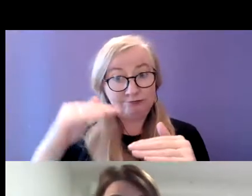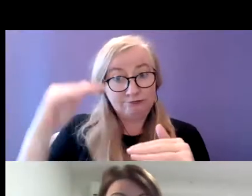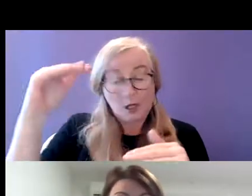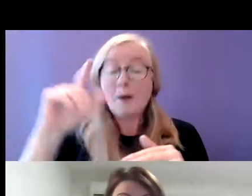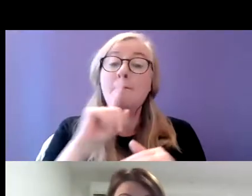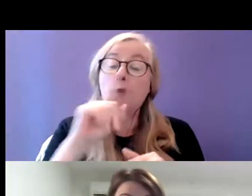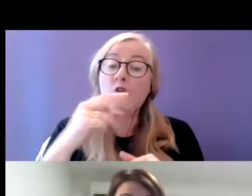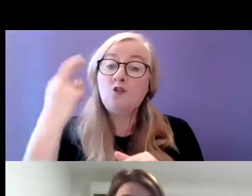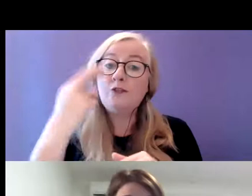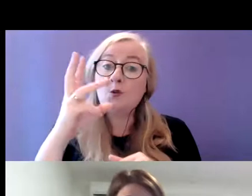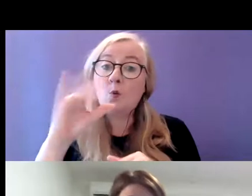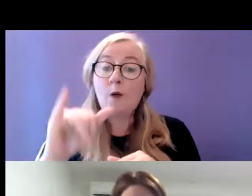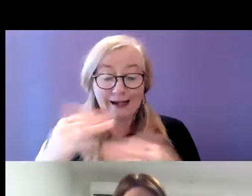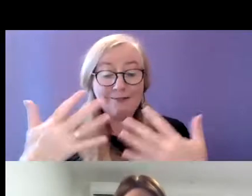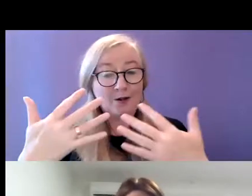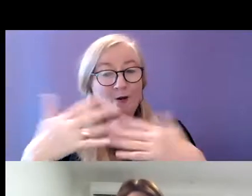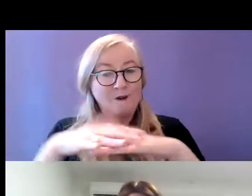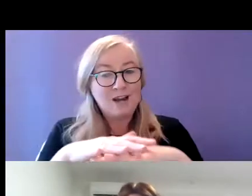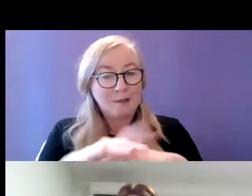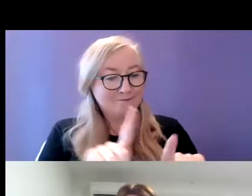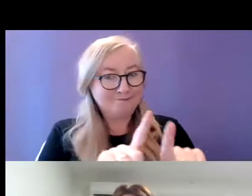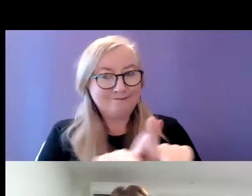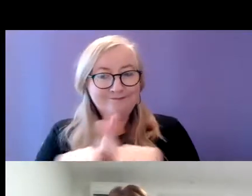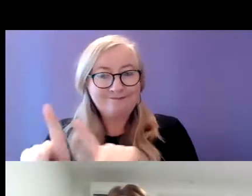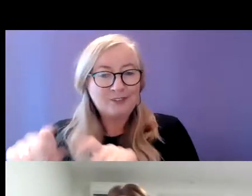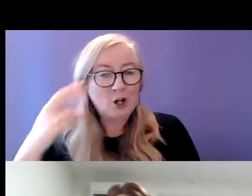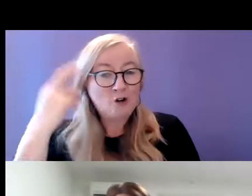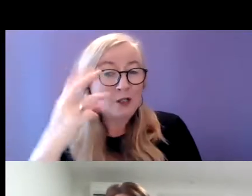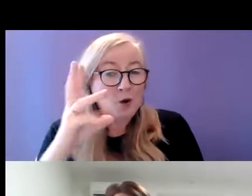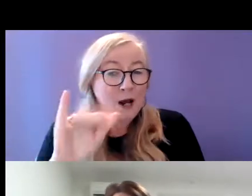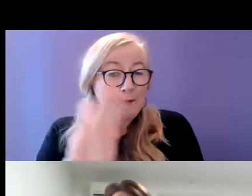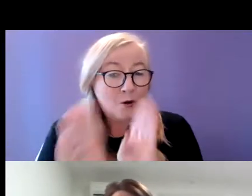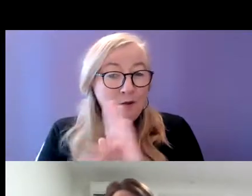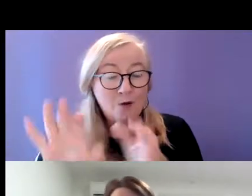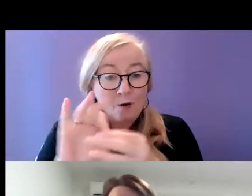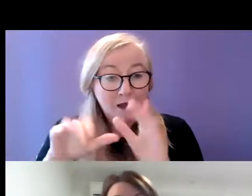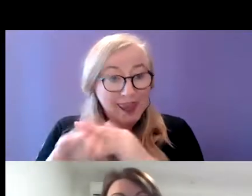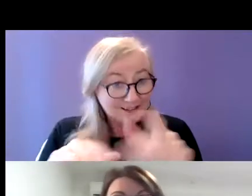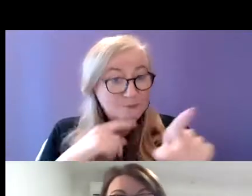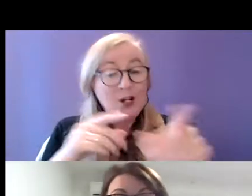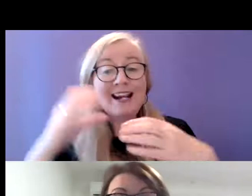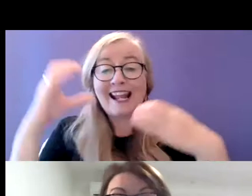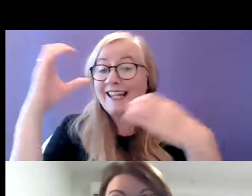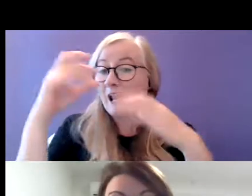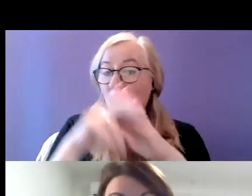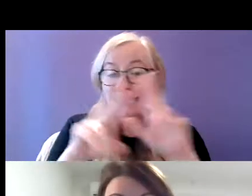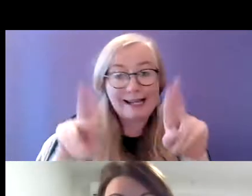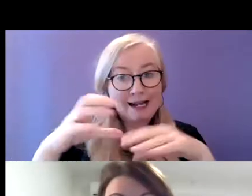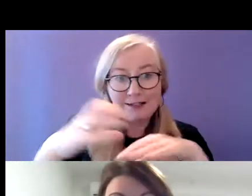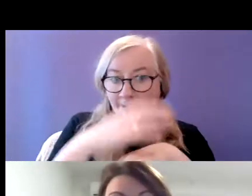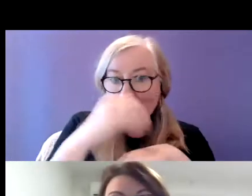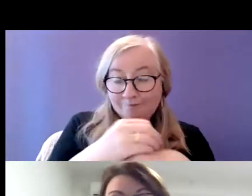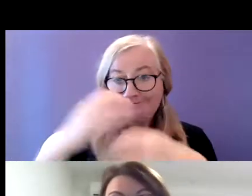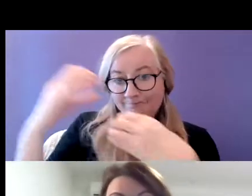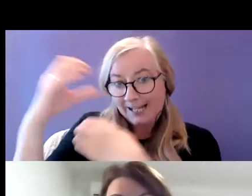with the more general factors leading to homeless. As we can see here, the carer are unable to continue with the demands of